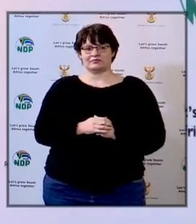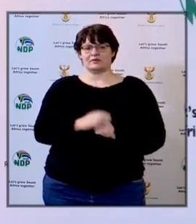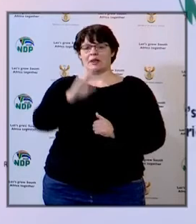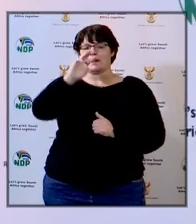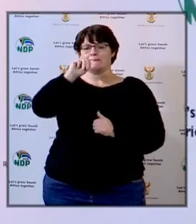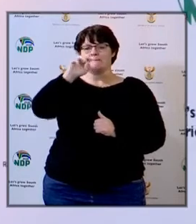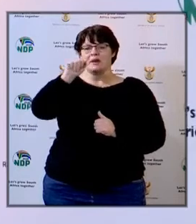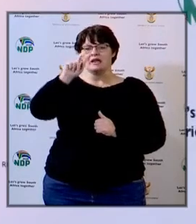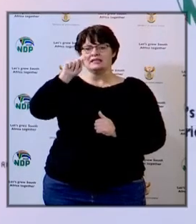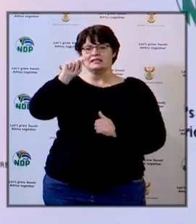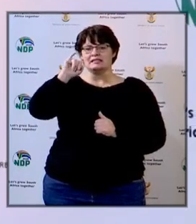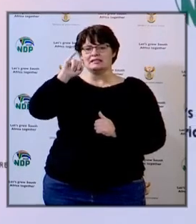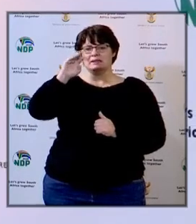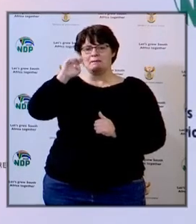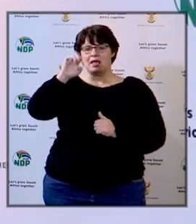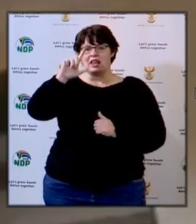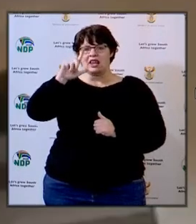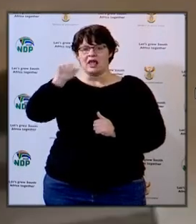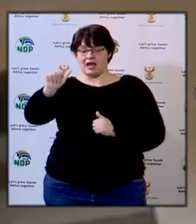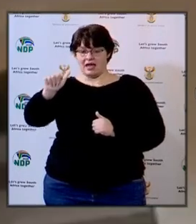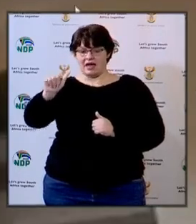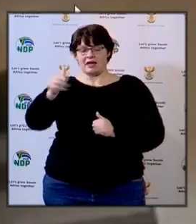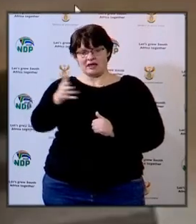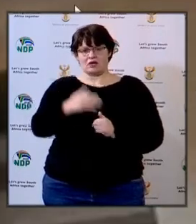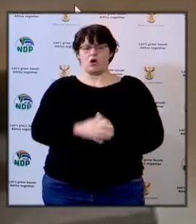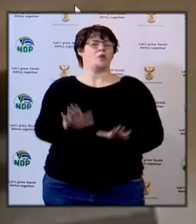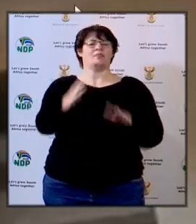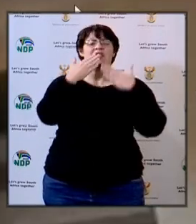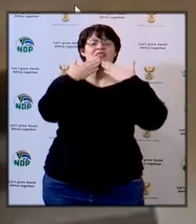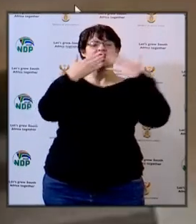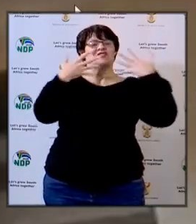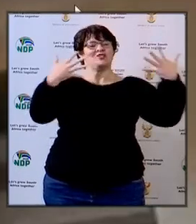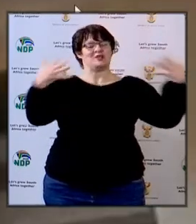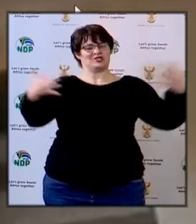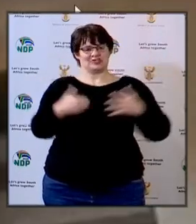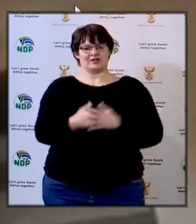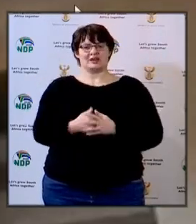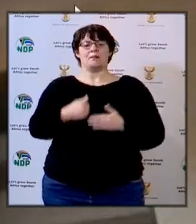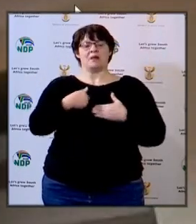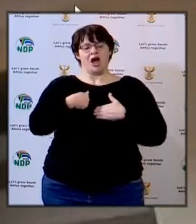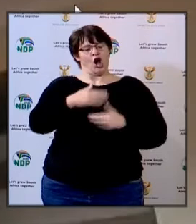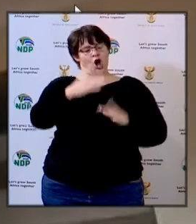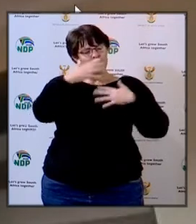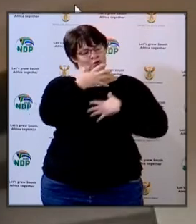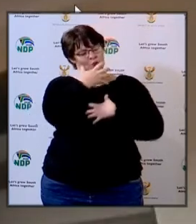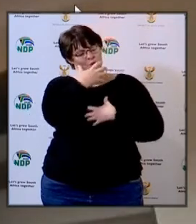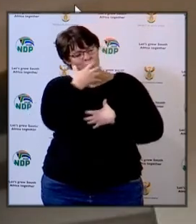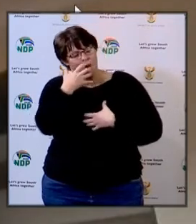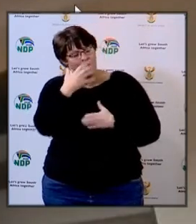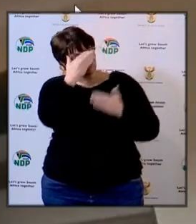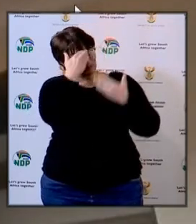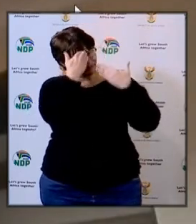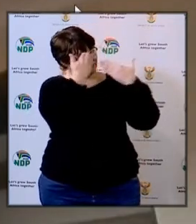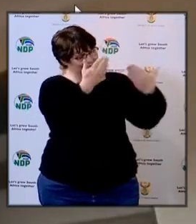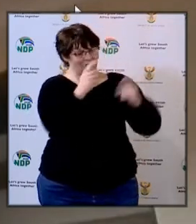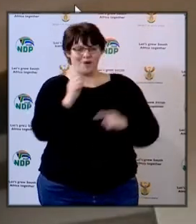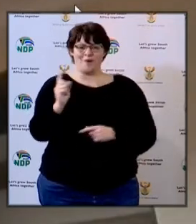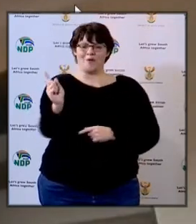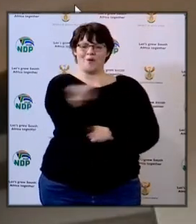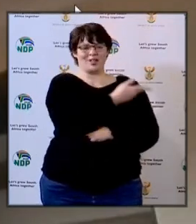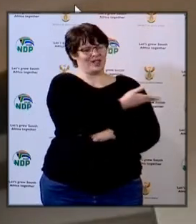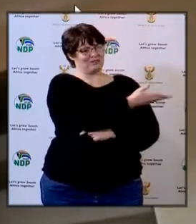miss matemela you can go ahead please thank you very much and my heartily greetings goes to